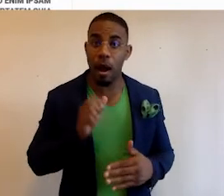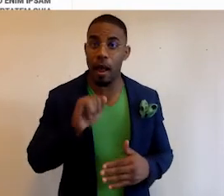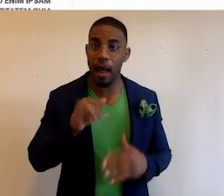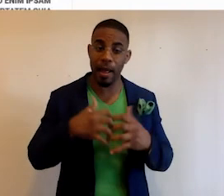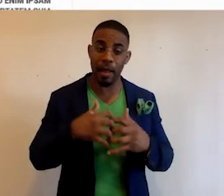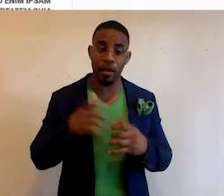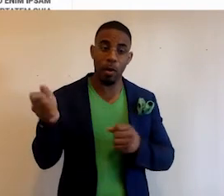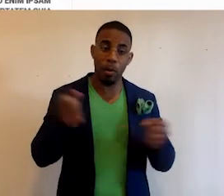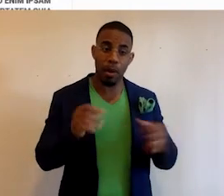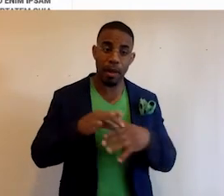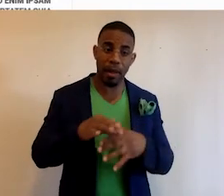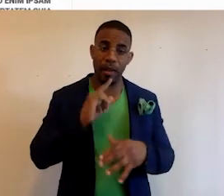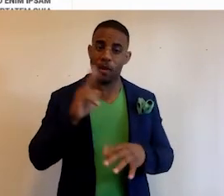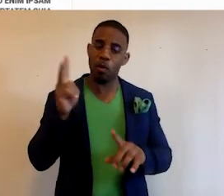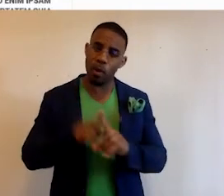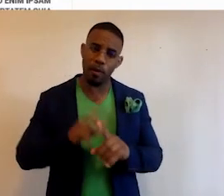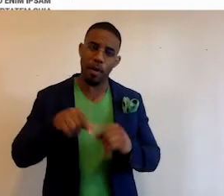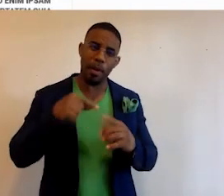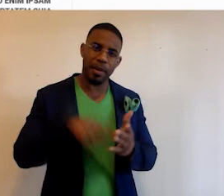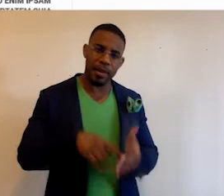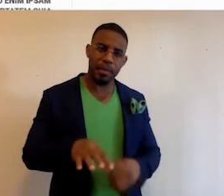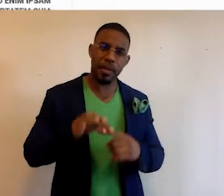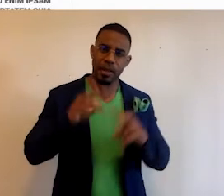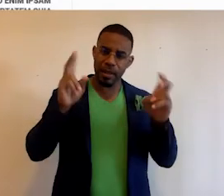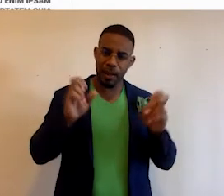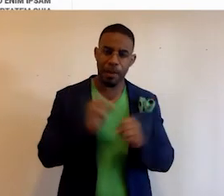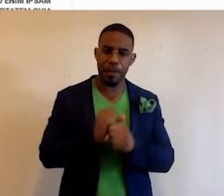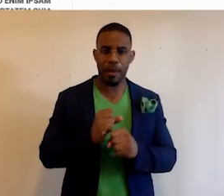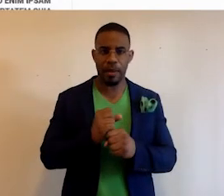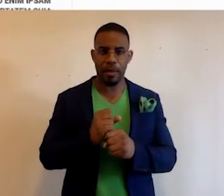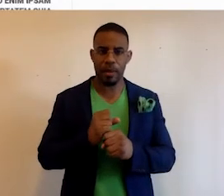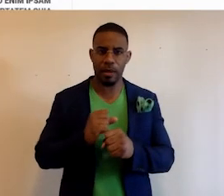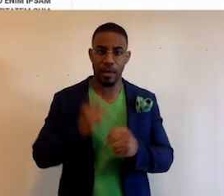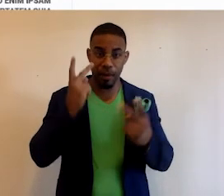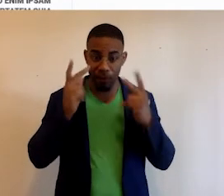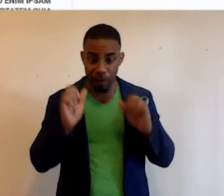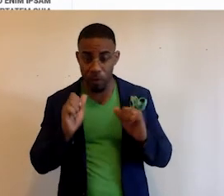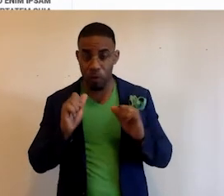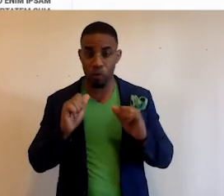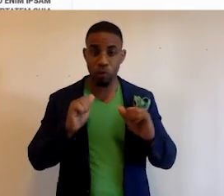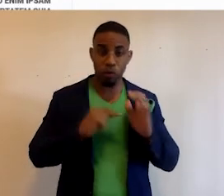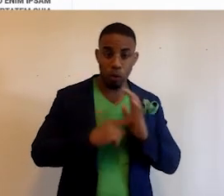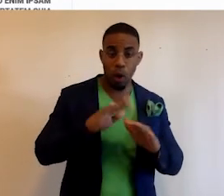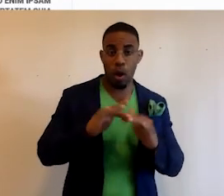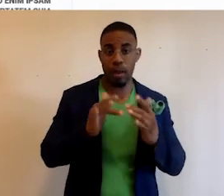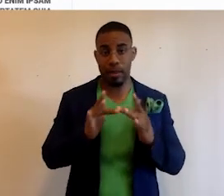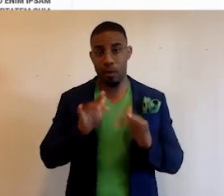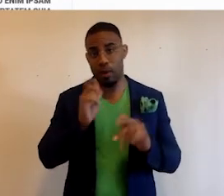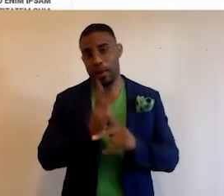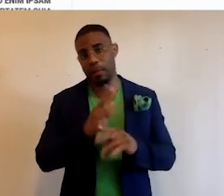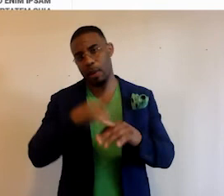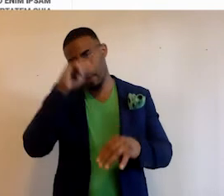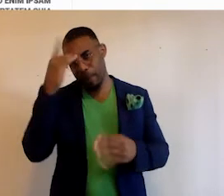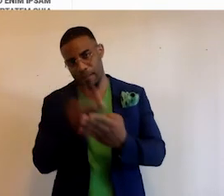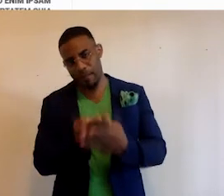pulling content that is relevant about this particular topic and making it visible and showcased on this site so when people come to